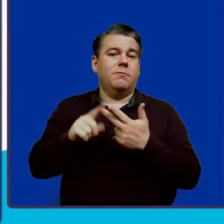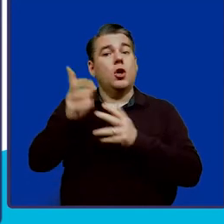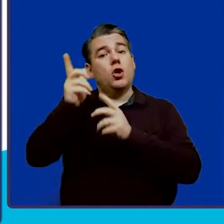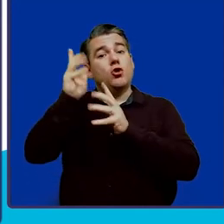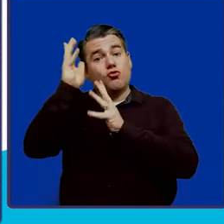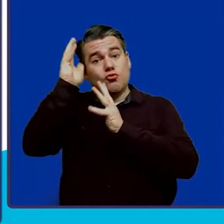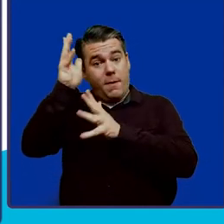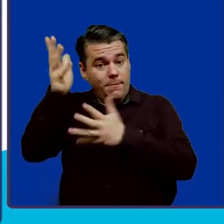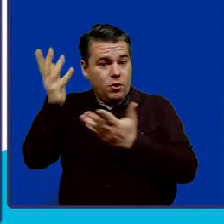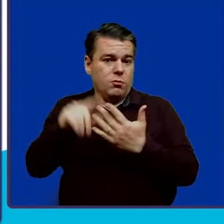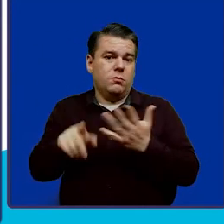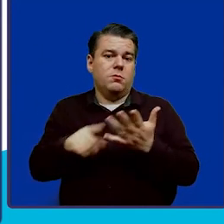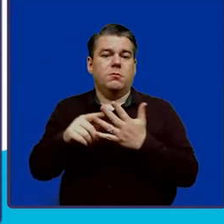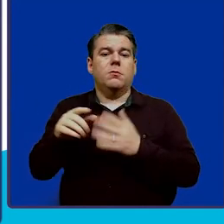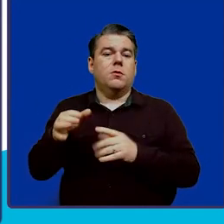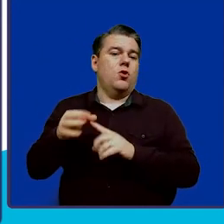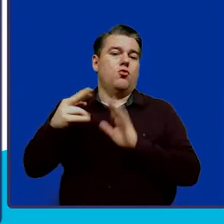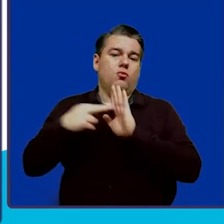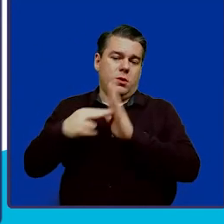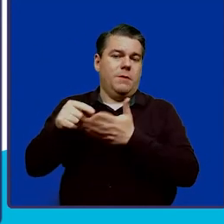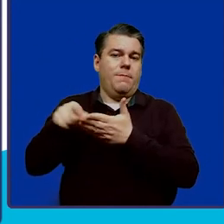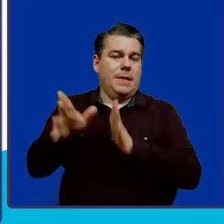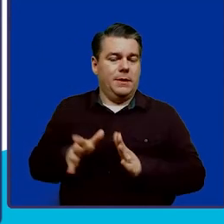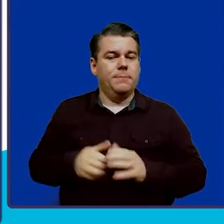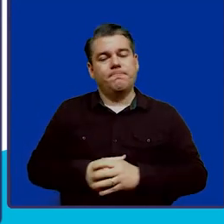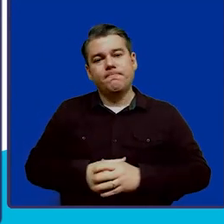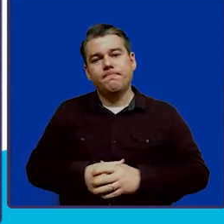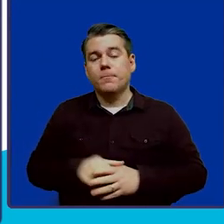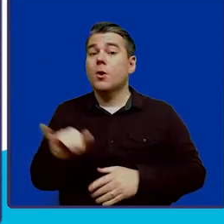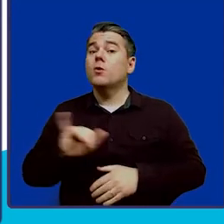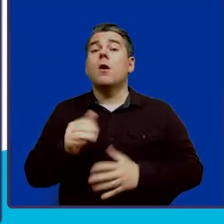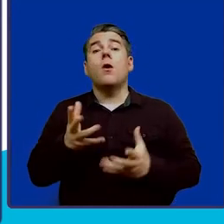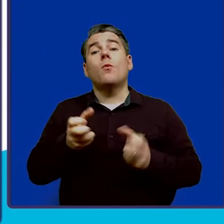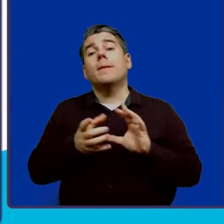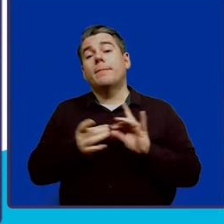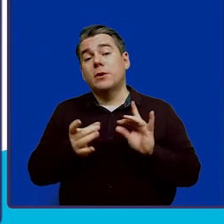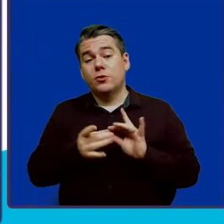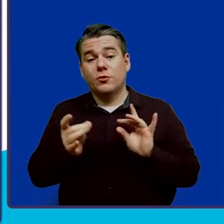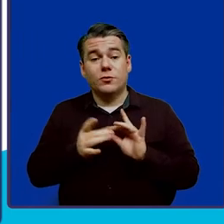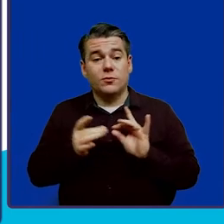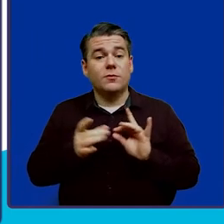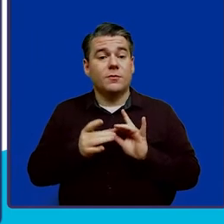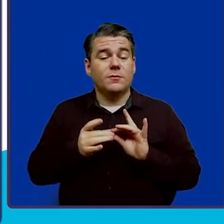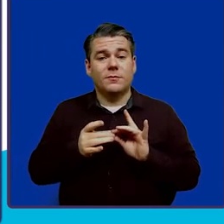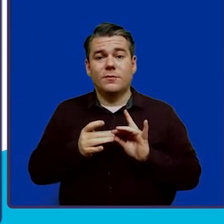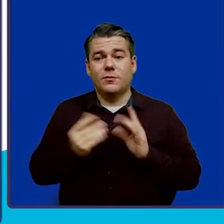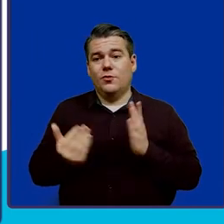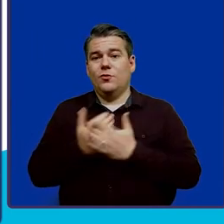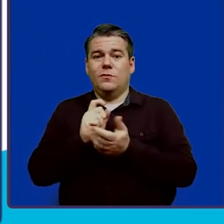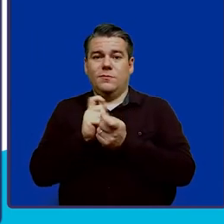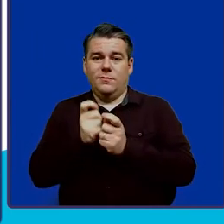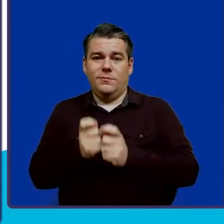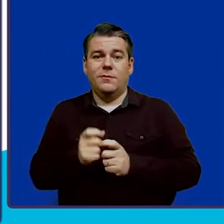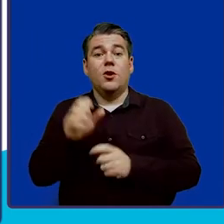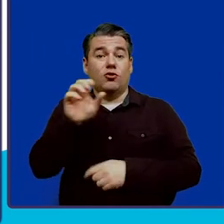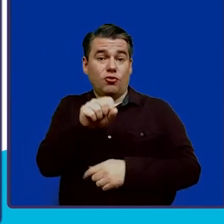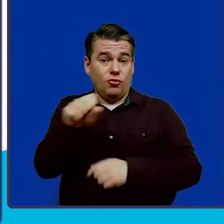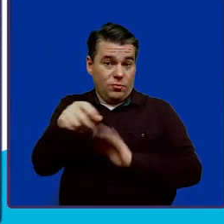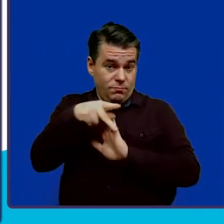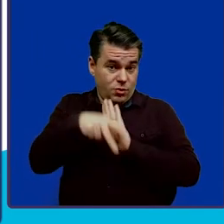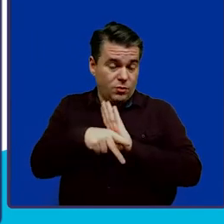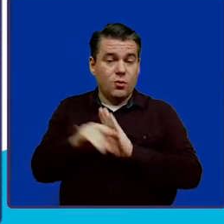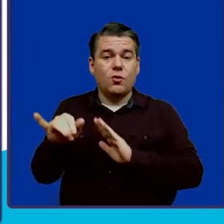representative payee. Additionally, I want to mention another important update. Social Security policy